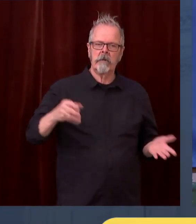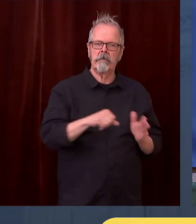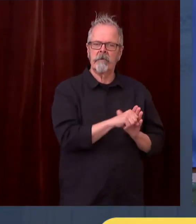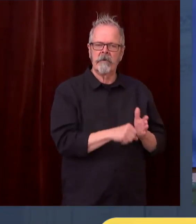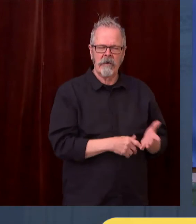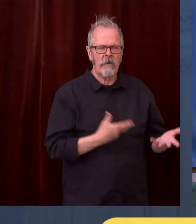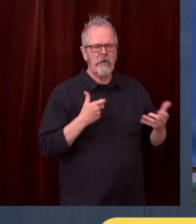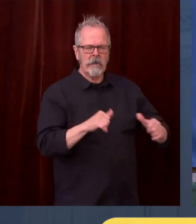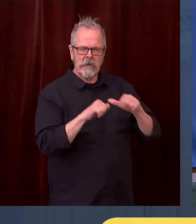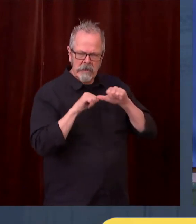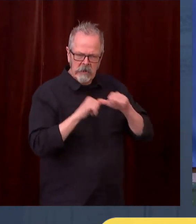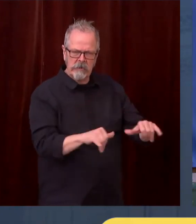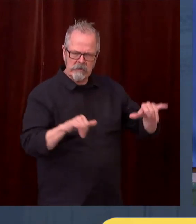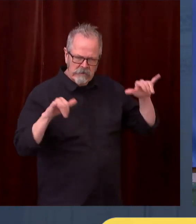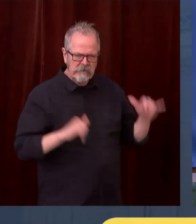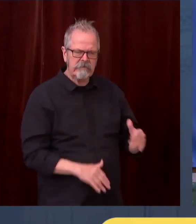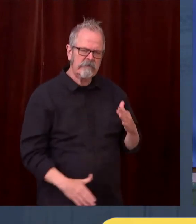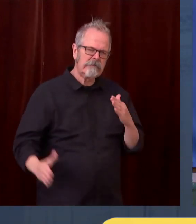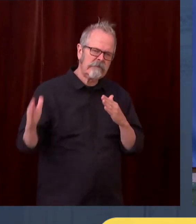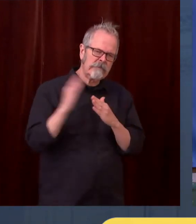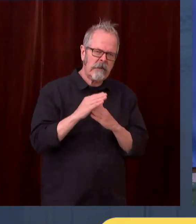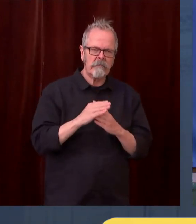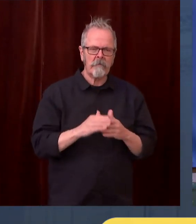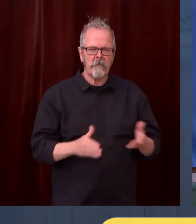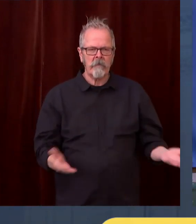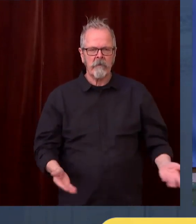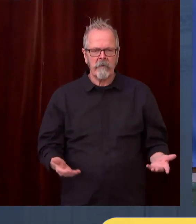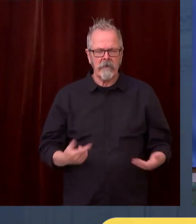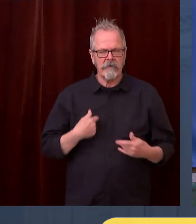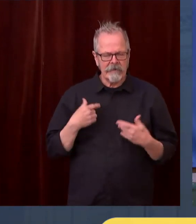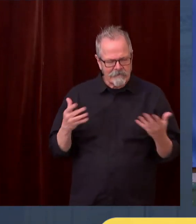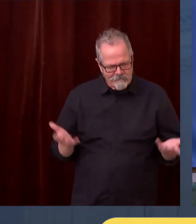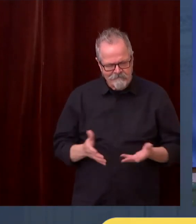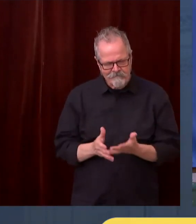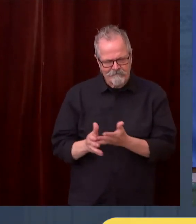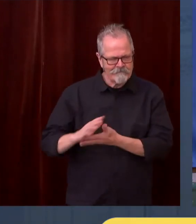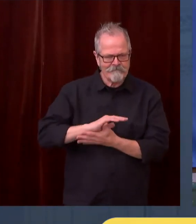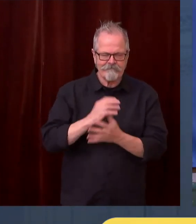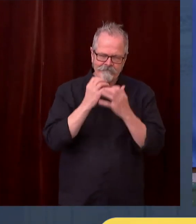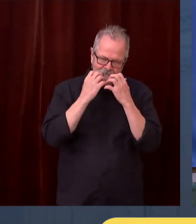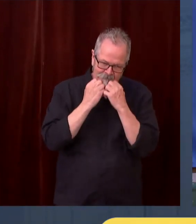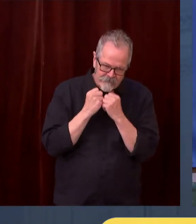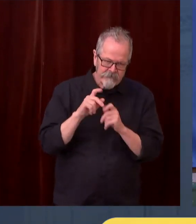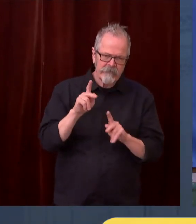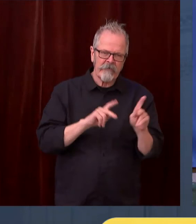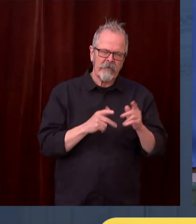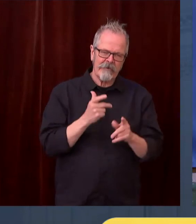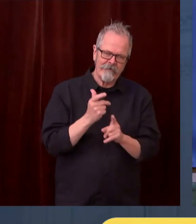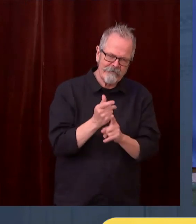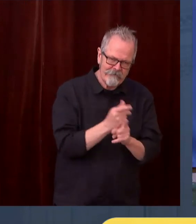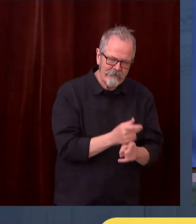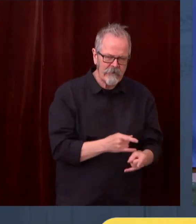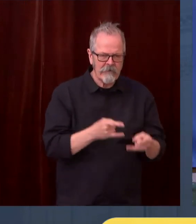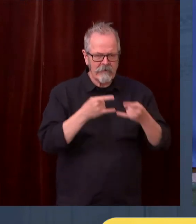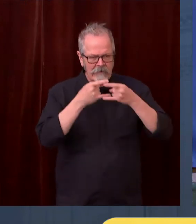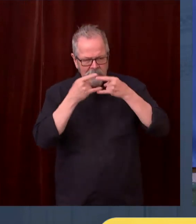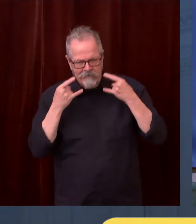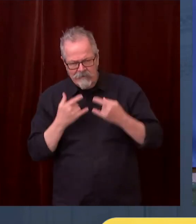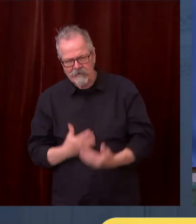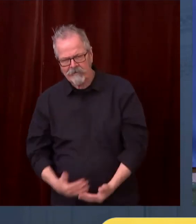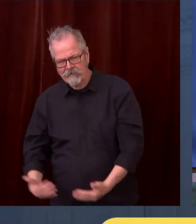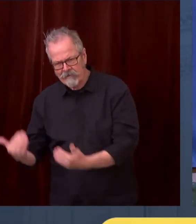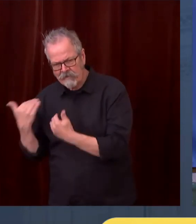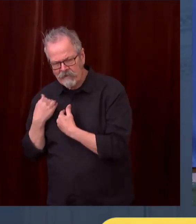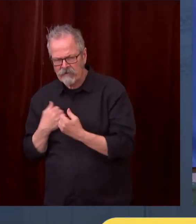get vaccinated and we wear masks, we're going to have a good shot and in the best state three years in a row. And I believe we should